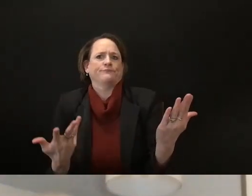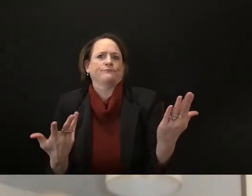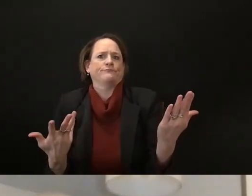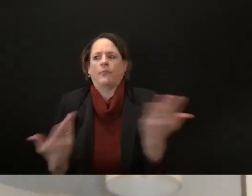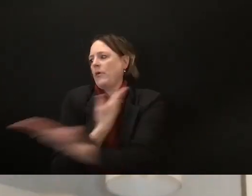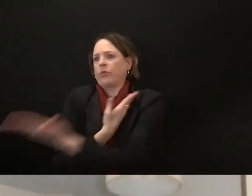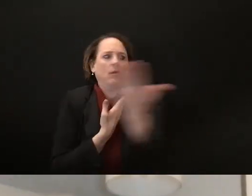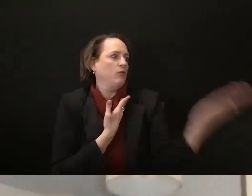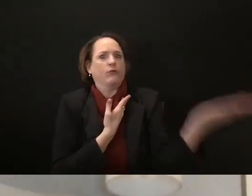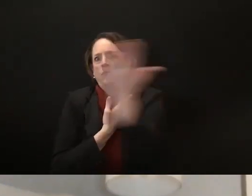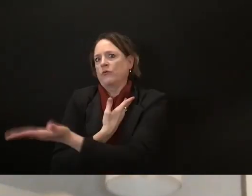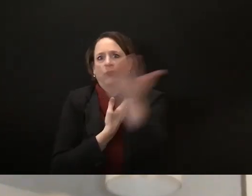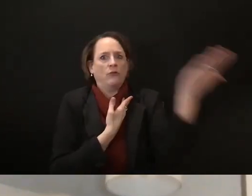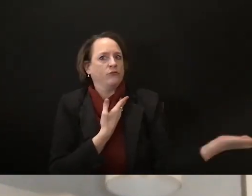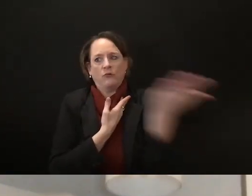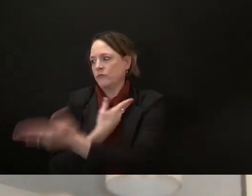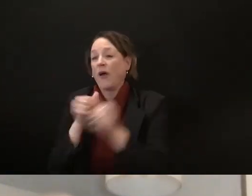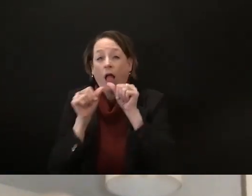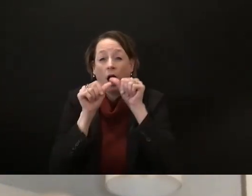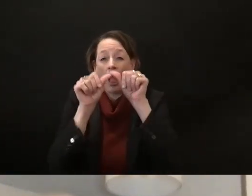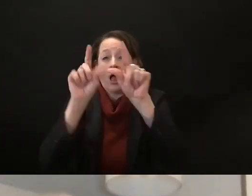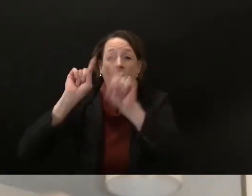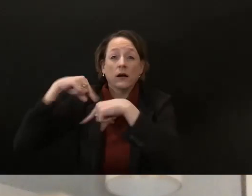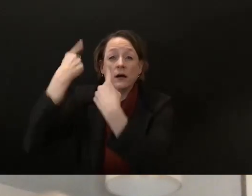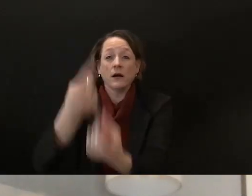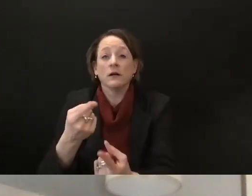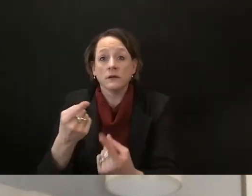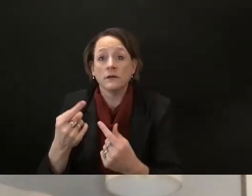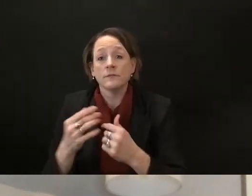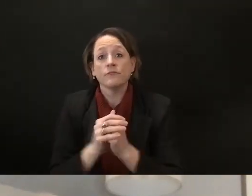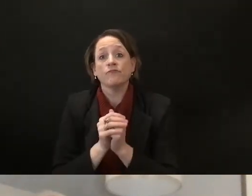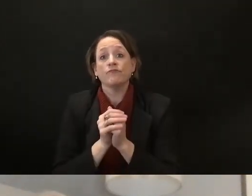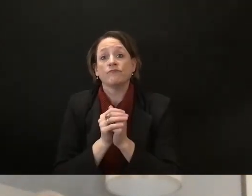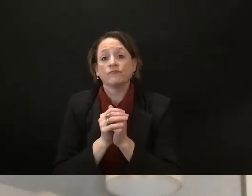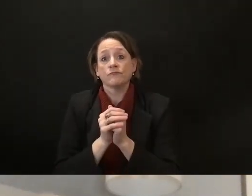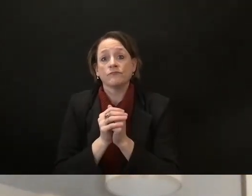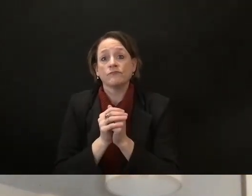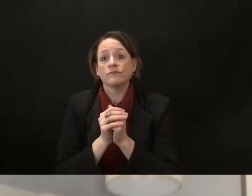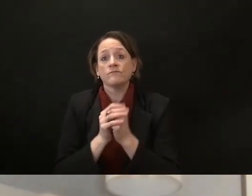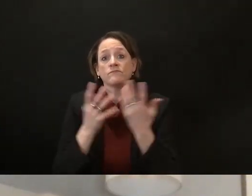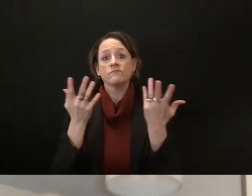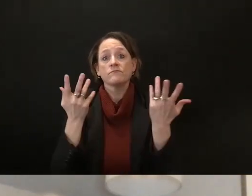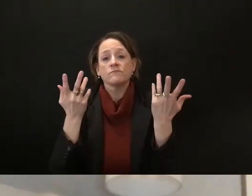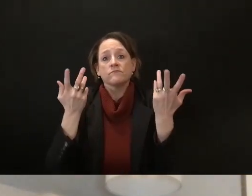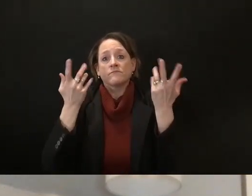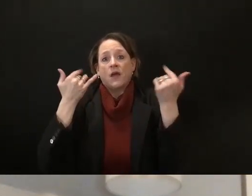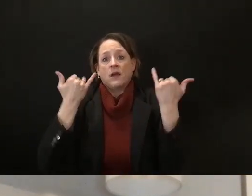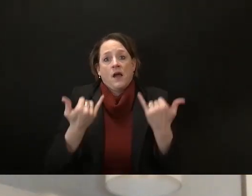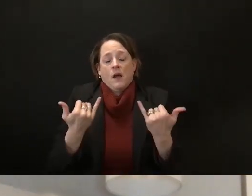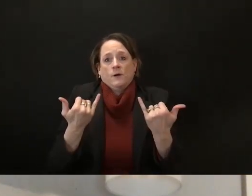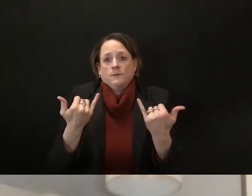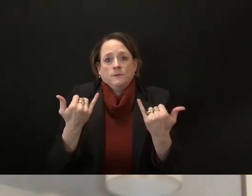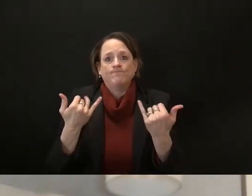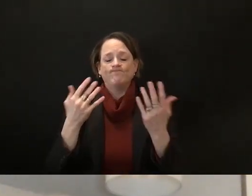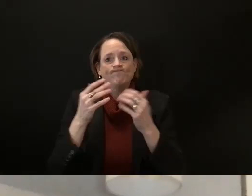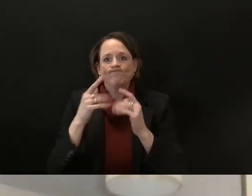right now in most of our minds in uh one of the most important things we can do so um you